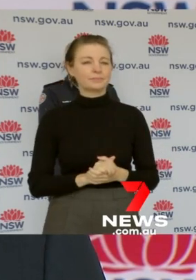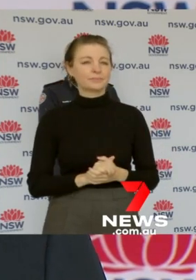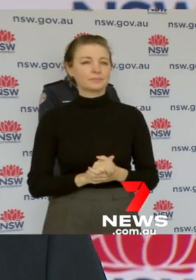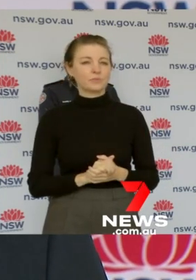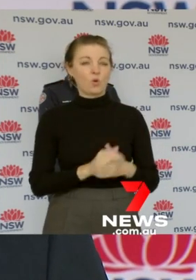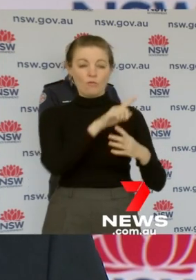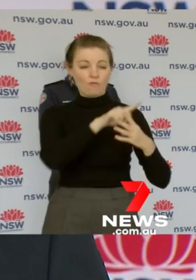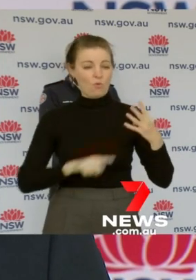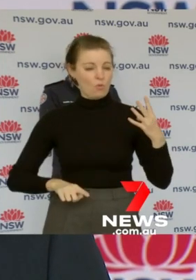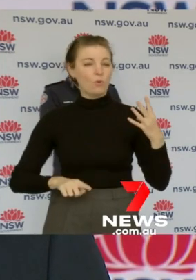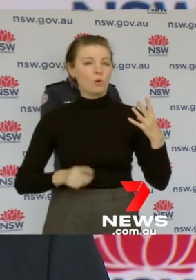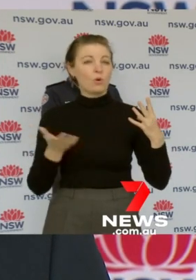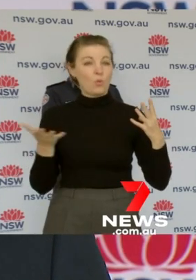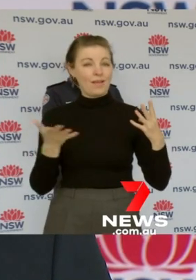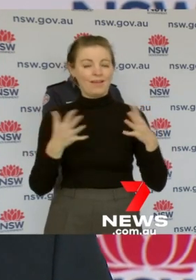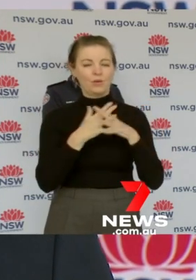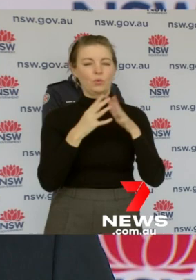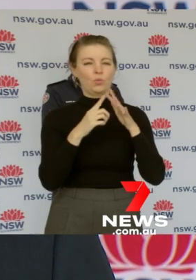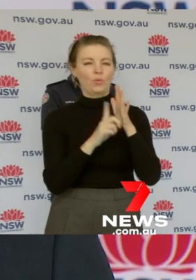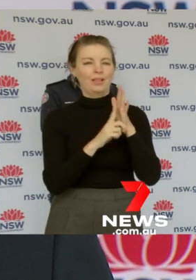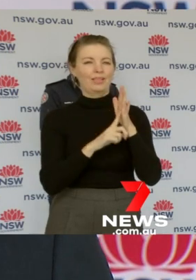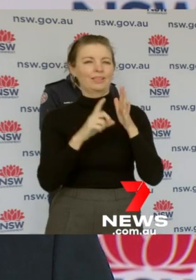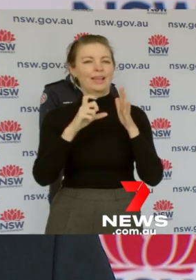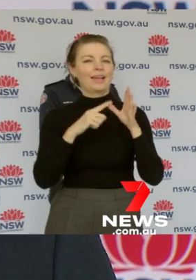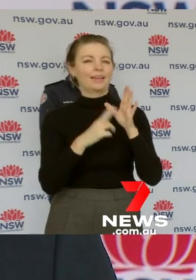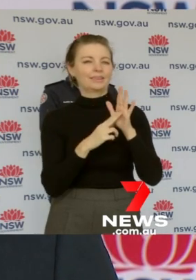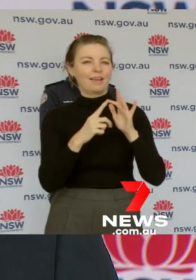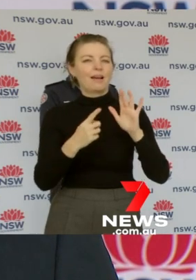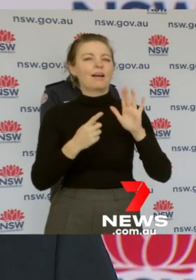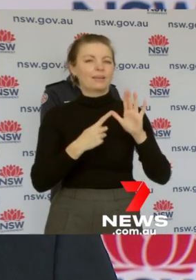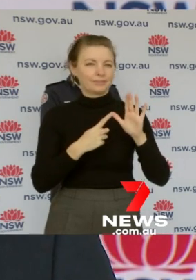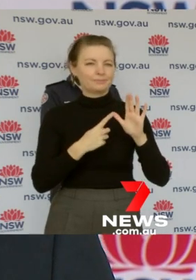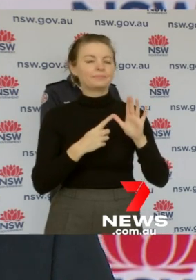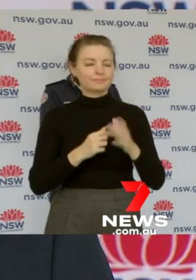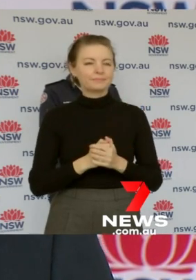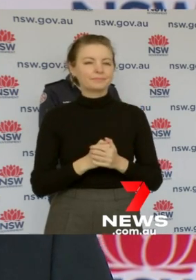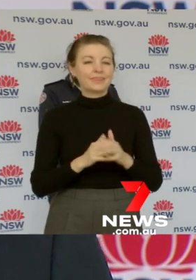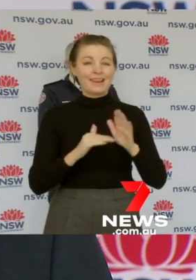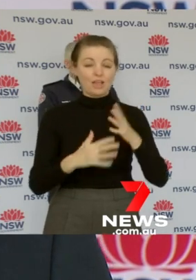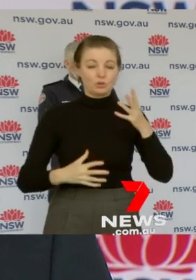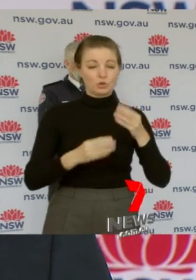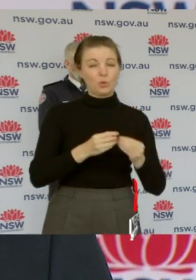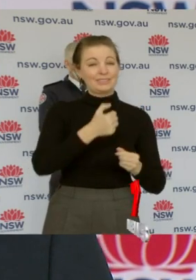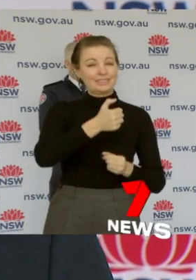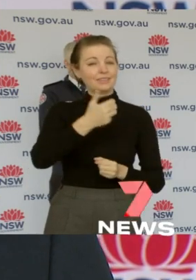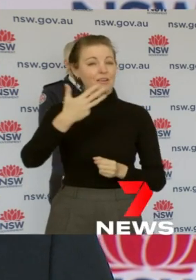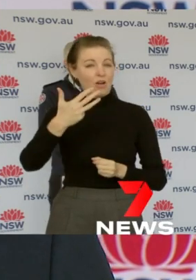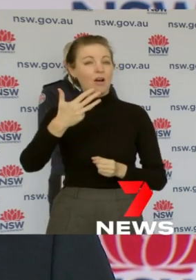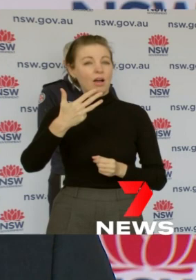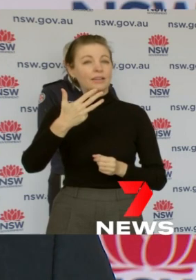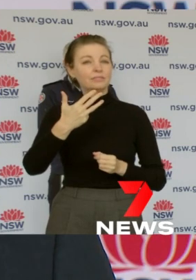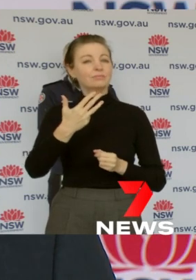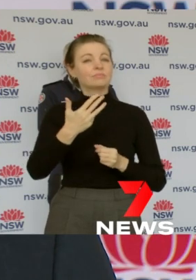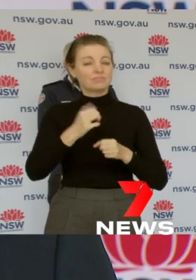four of those were in Wilcania. This means that we now have a total of 69 cases in that